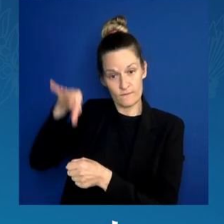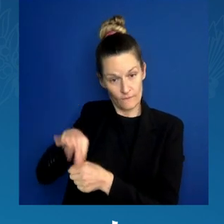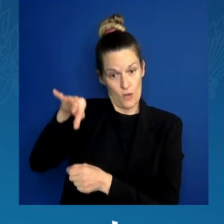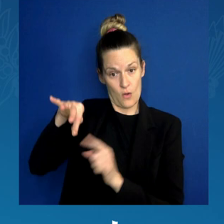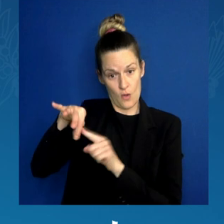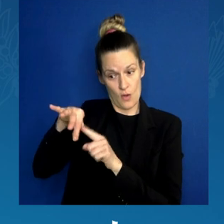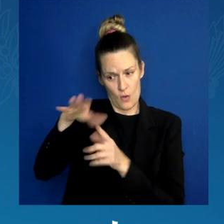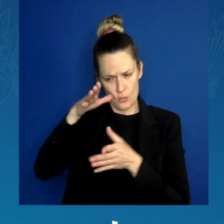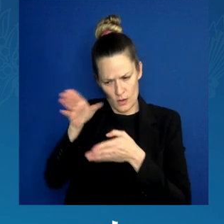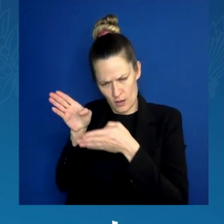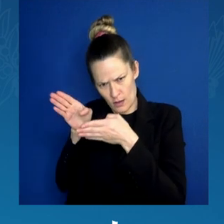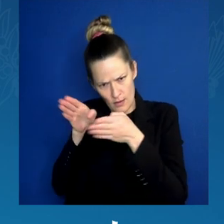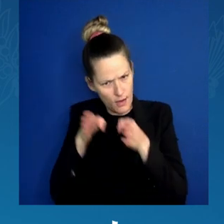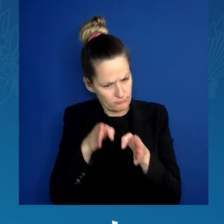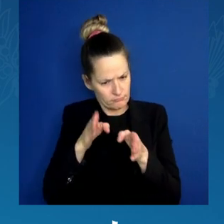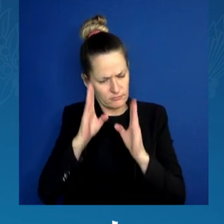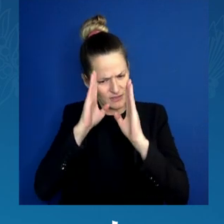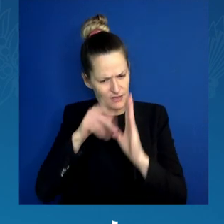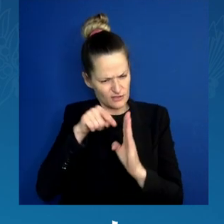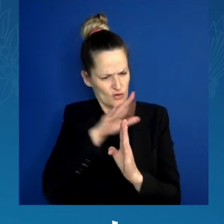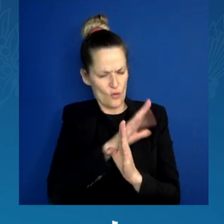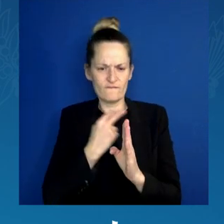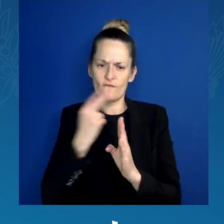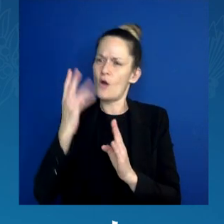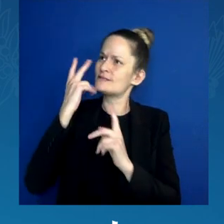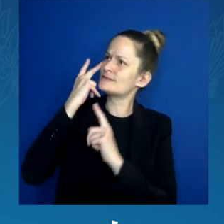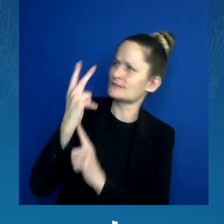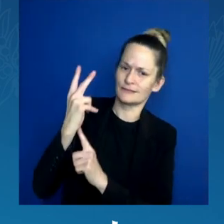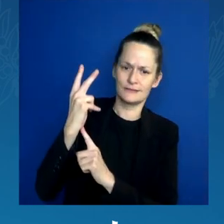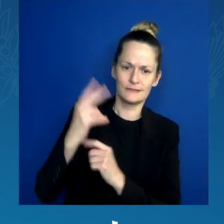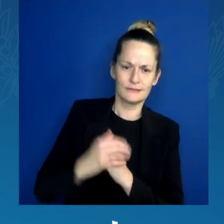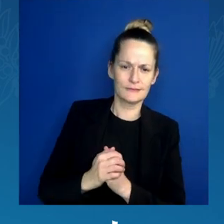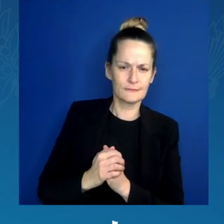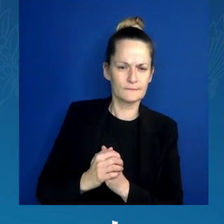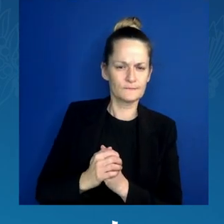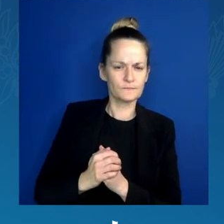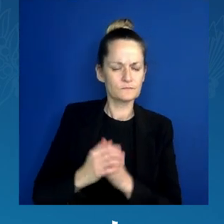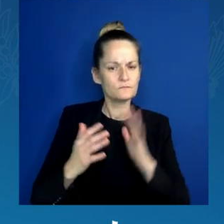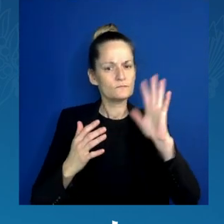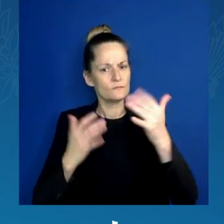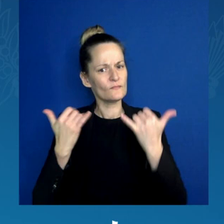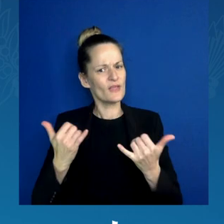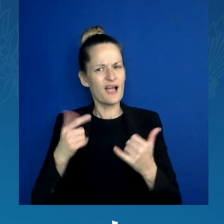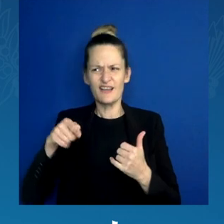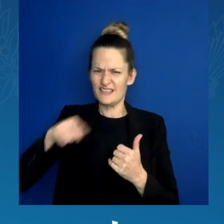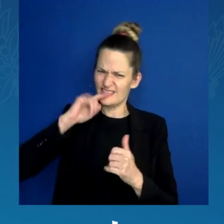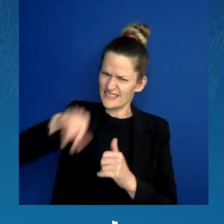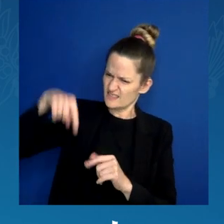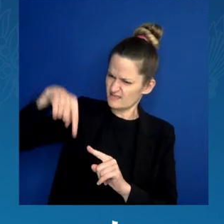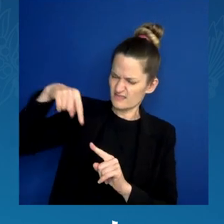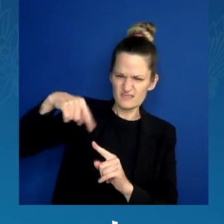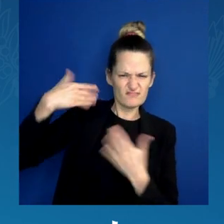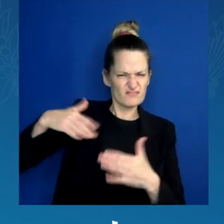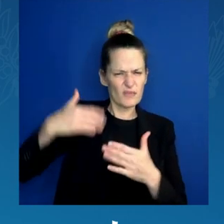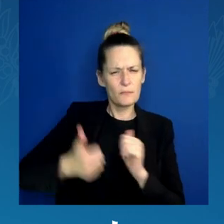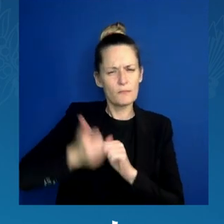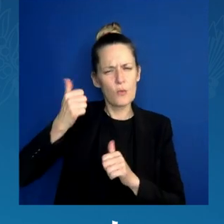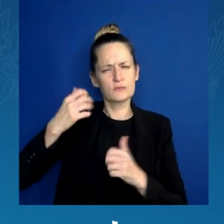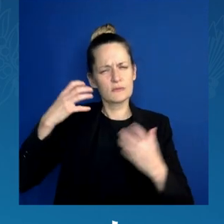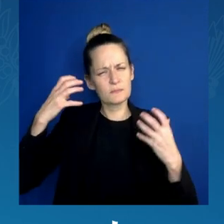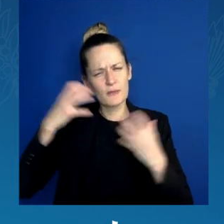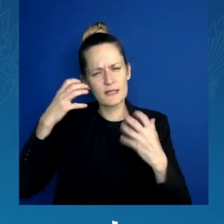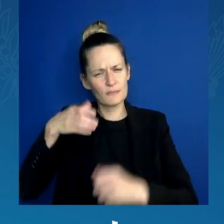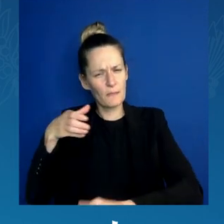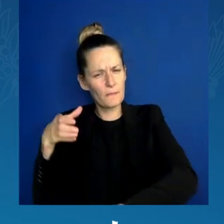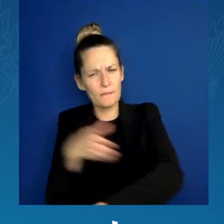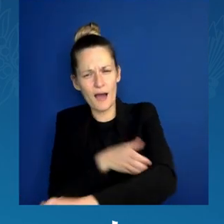introduce one of the most amazing and powerful women to ever walk this earth, I present to some and introduce to others a woman who will make